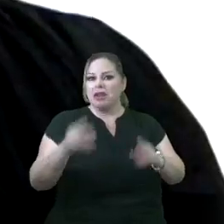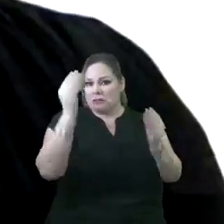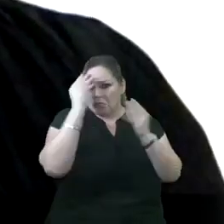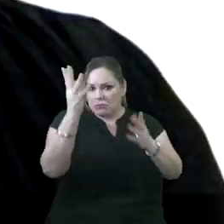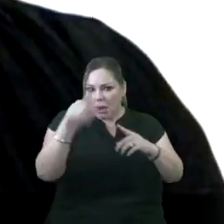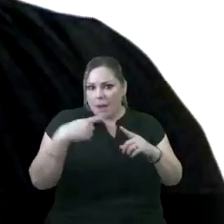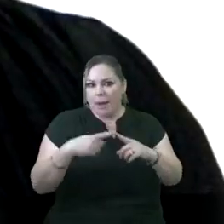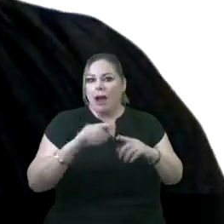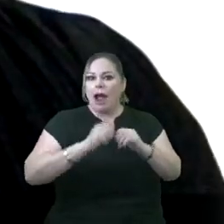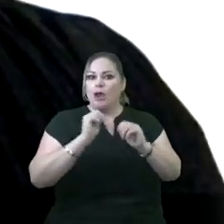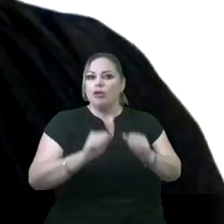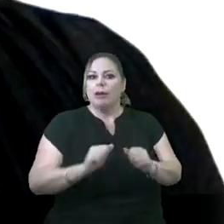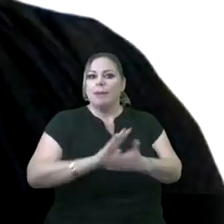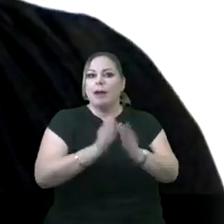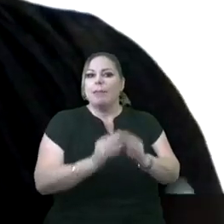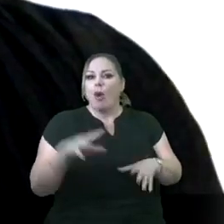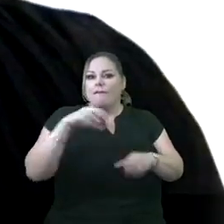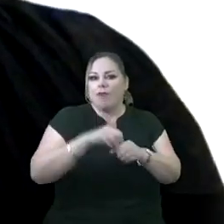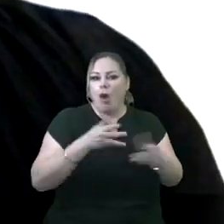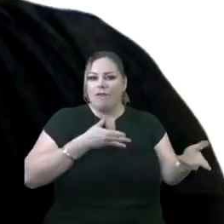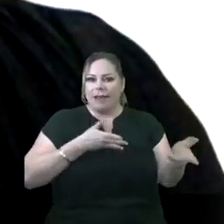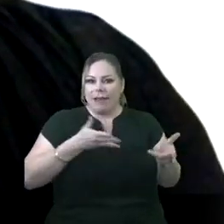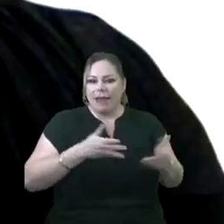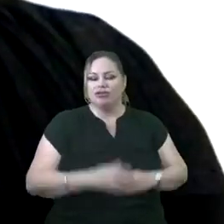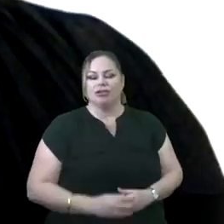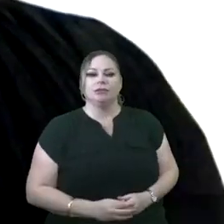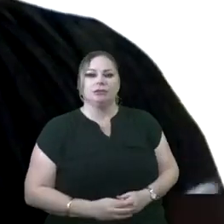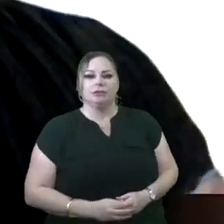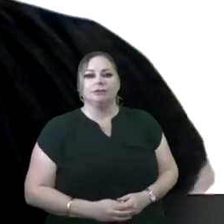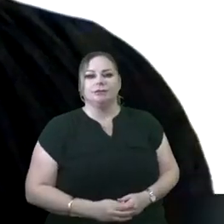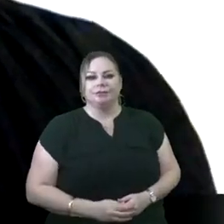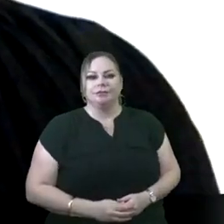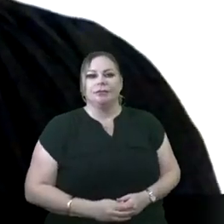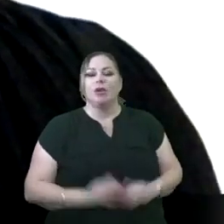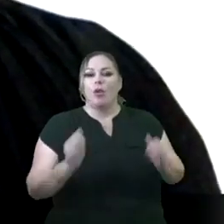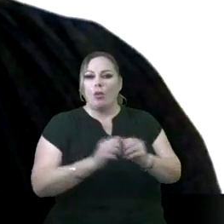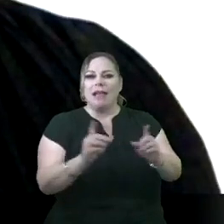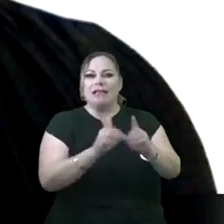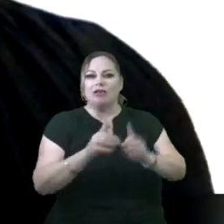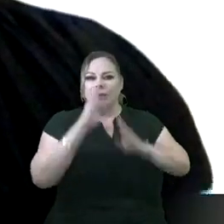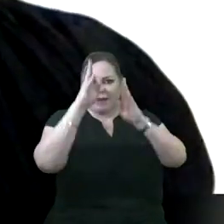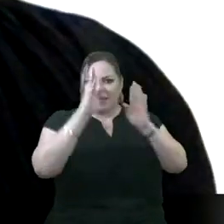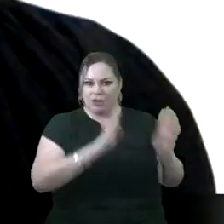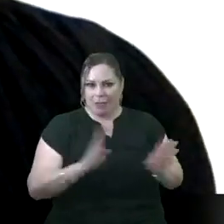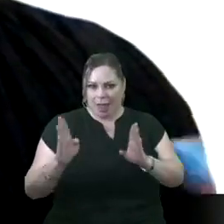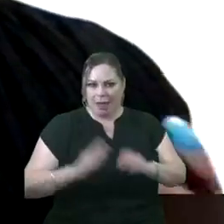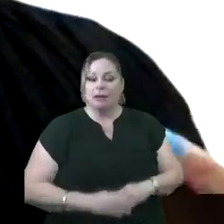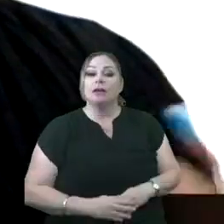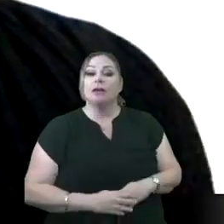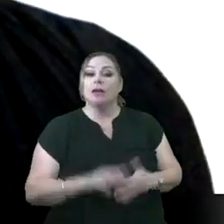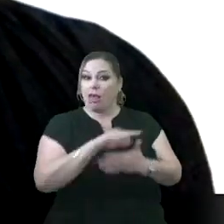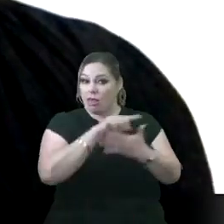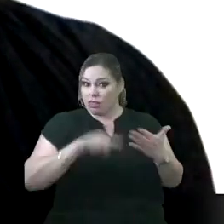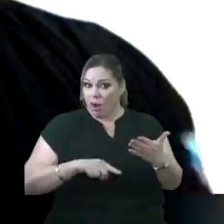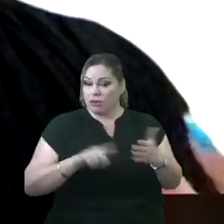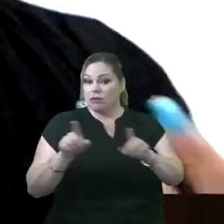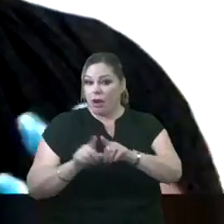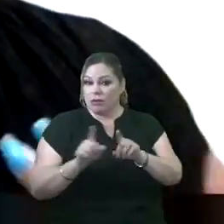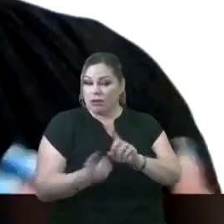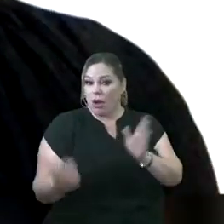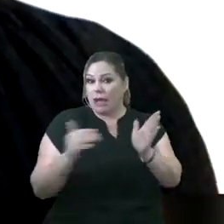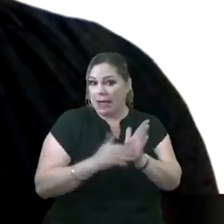you to get involved and engage as we begin to talk through the district of innovation plan. And many of those will again